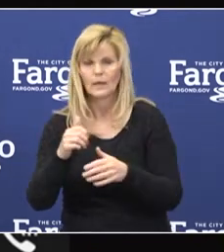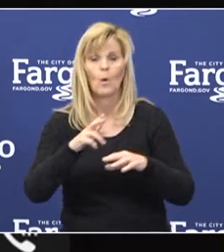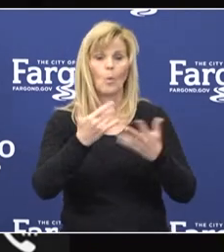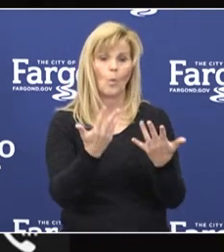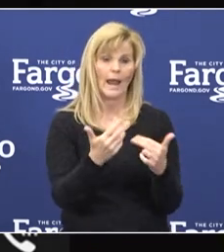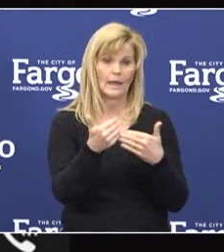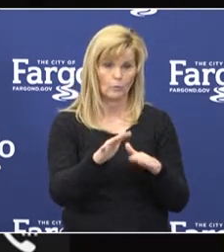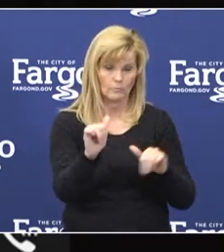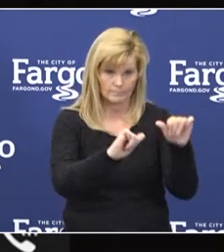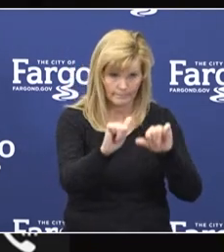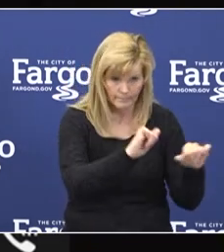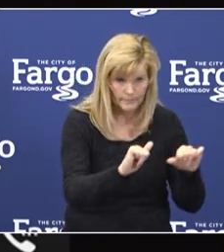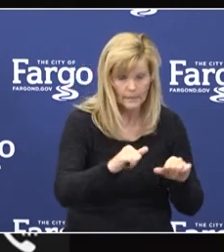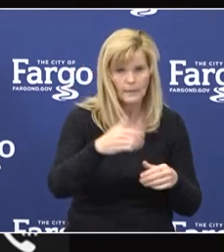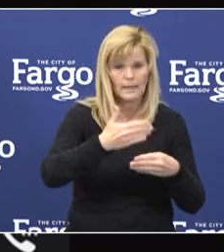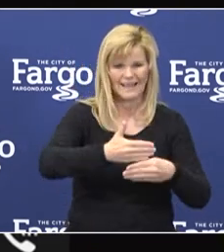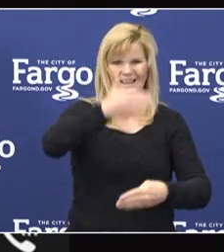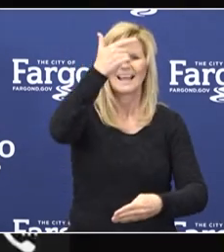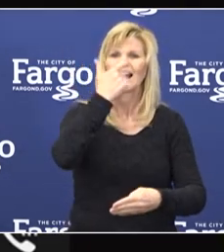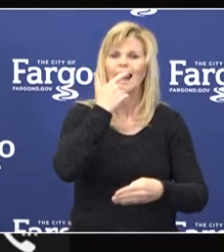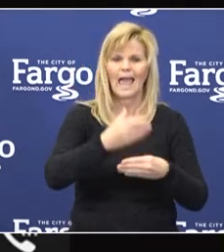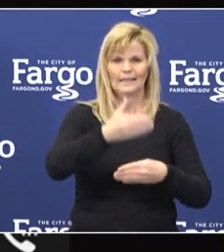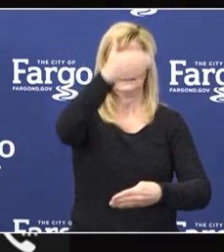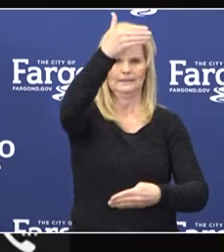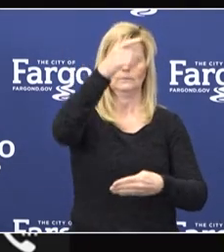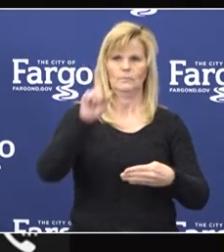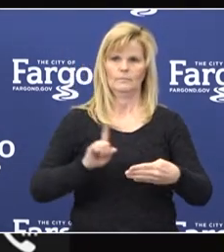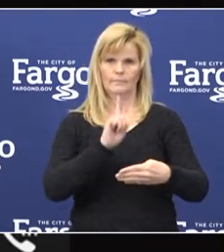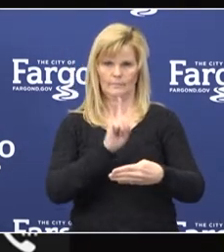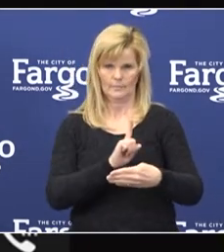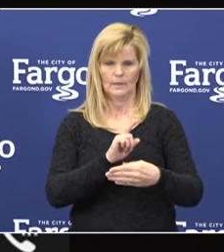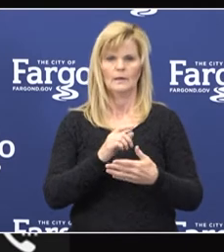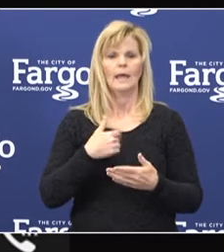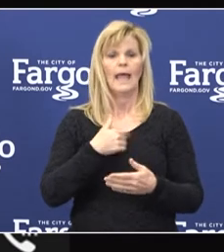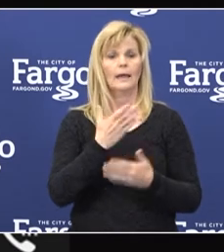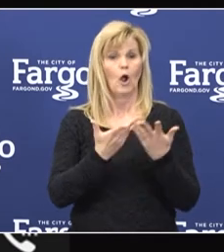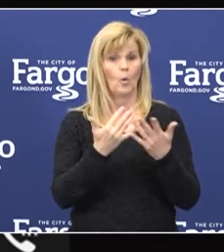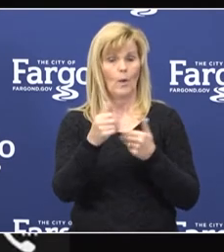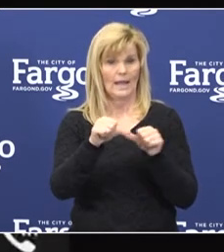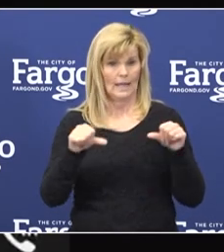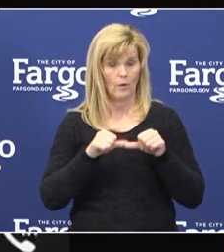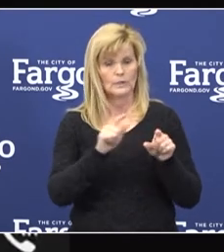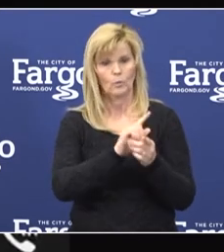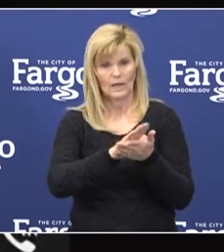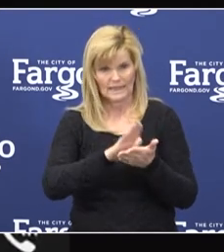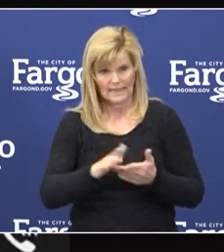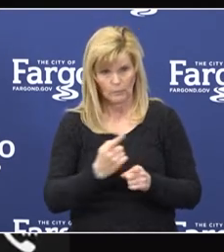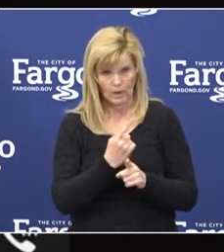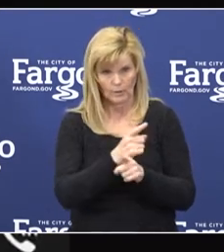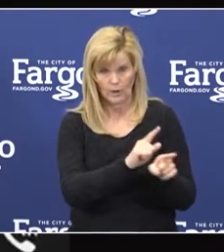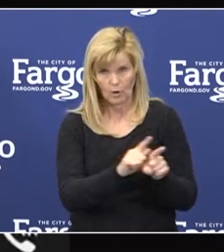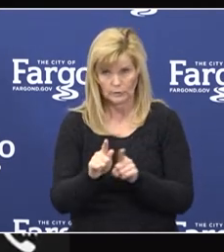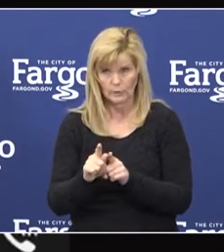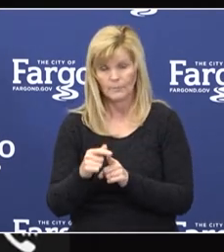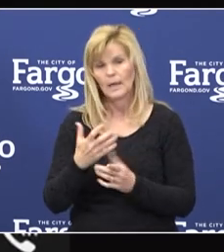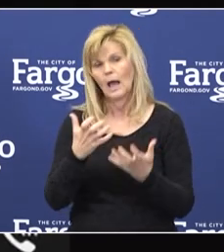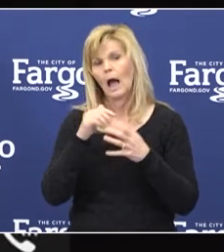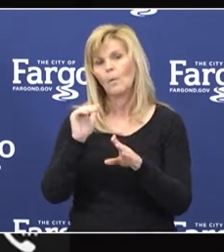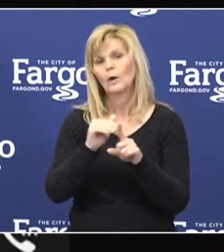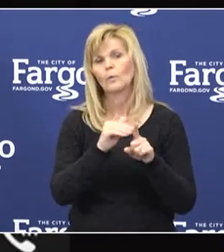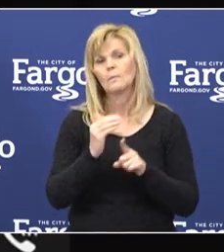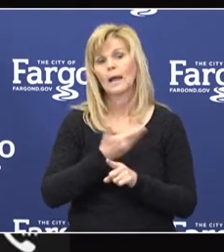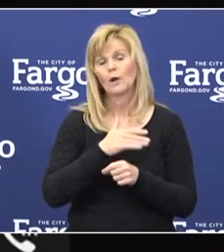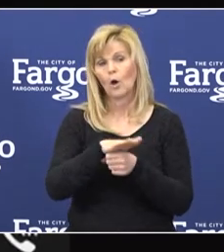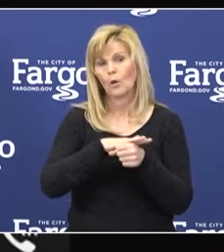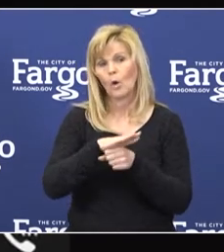Plexiglass and social distancing measures in our clinic waiting areas as well. I also want to remind our local